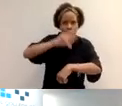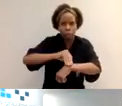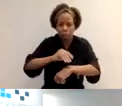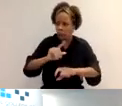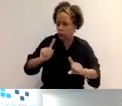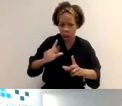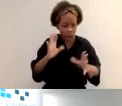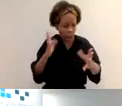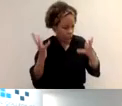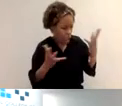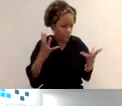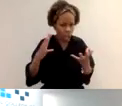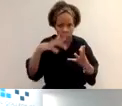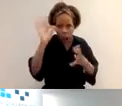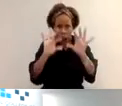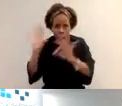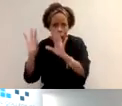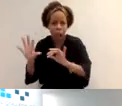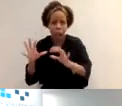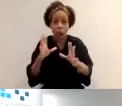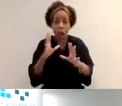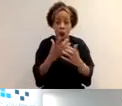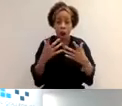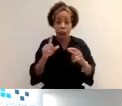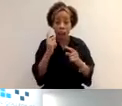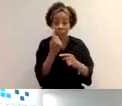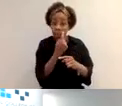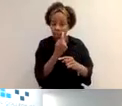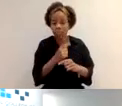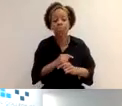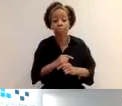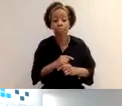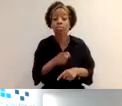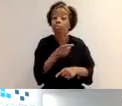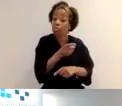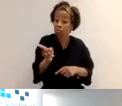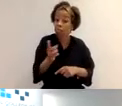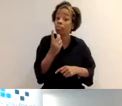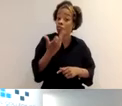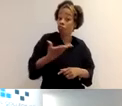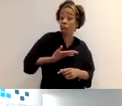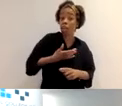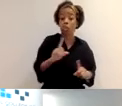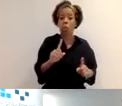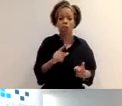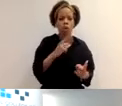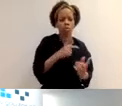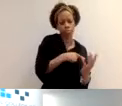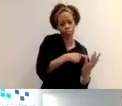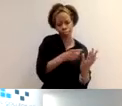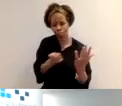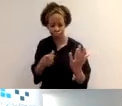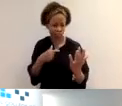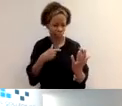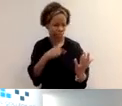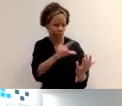get stressed about having to find different pieces of evidence. So you can actually pick which activities you're going to speak about and which ones you will evidence.